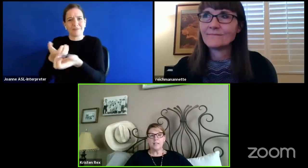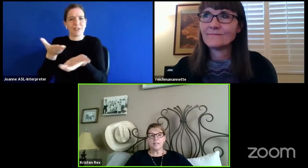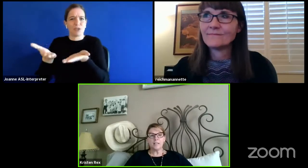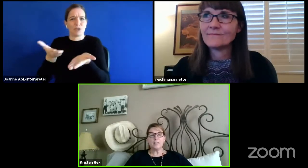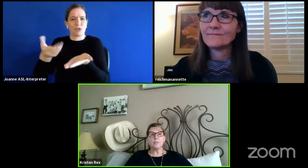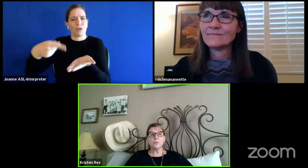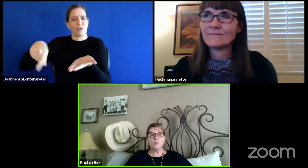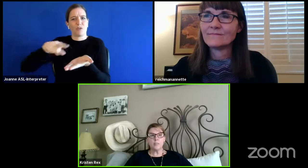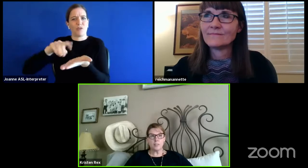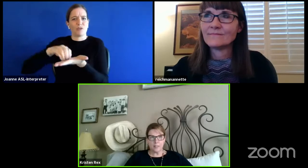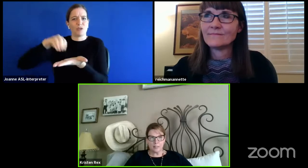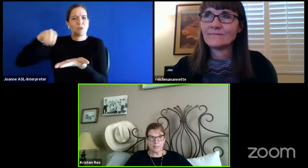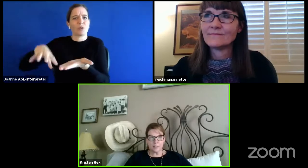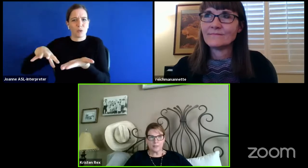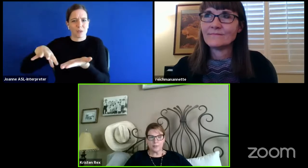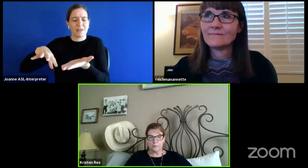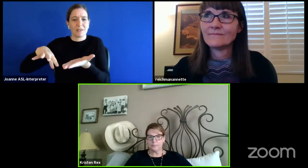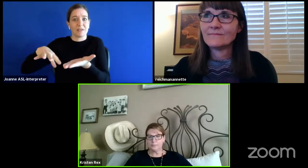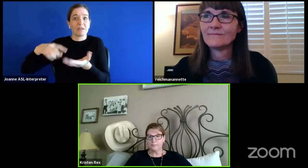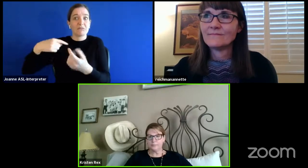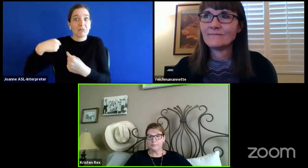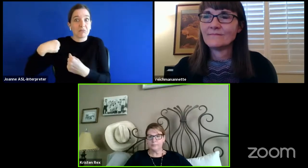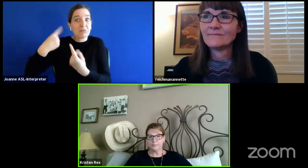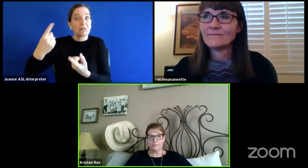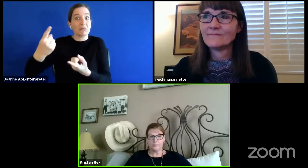And it is proving to be successful.